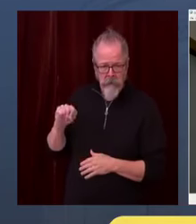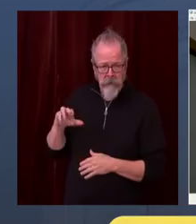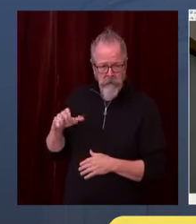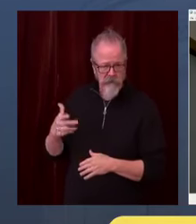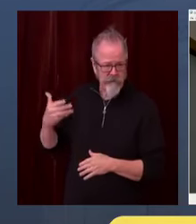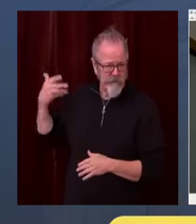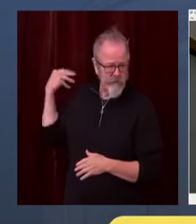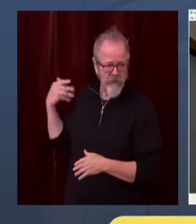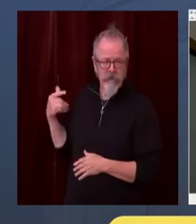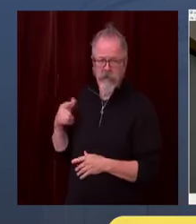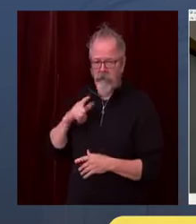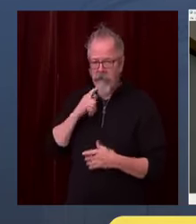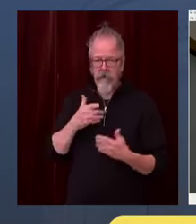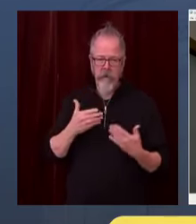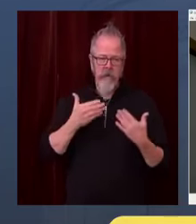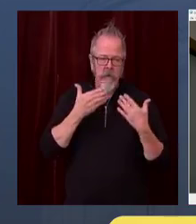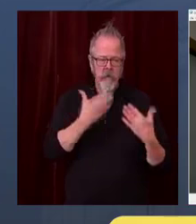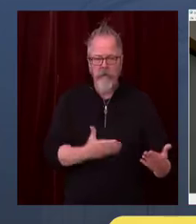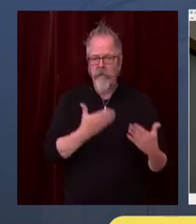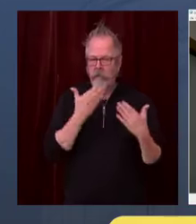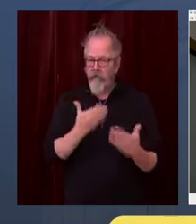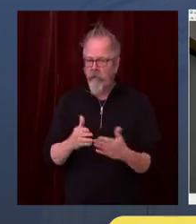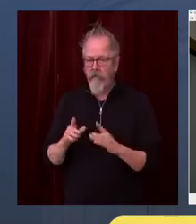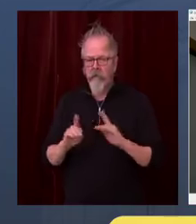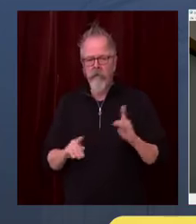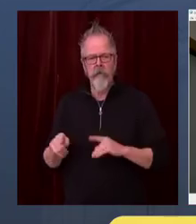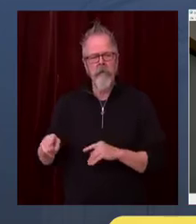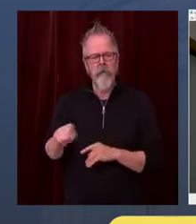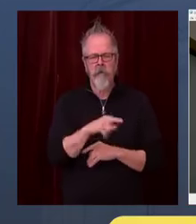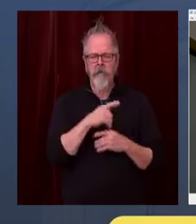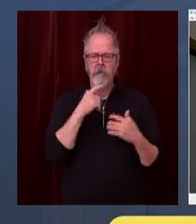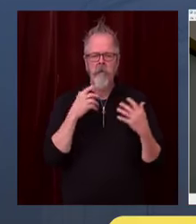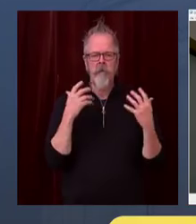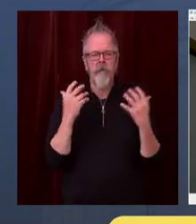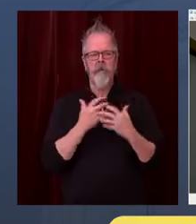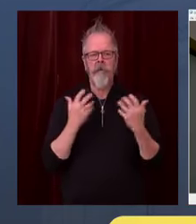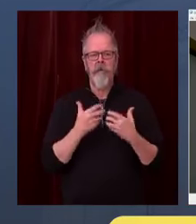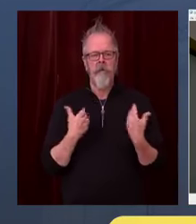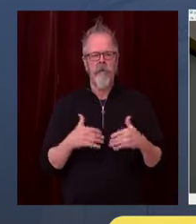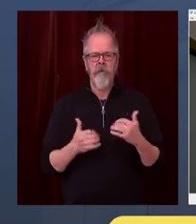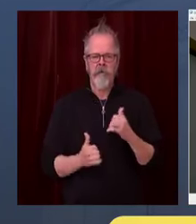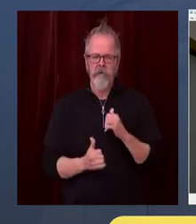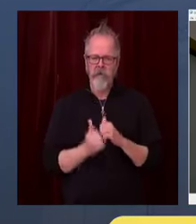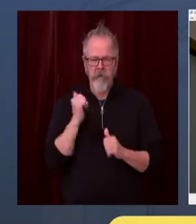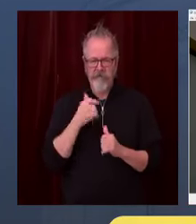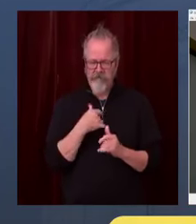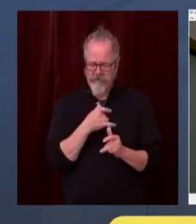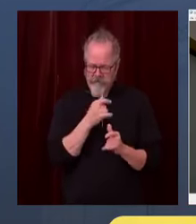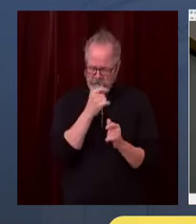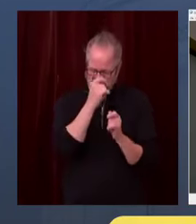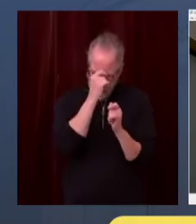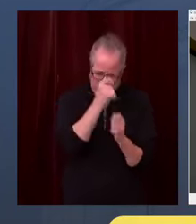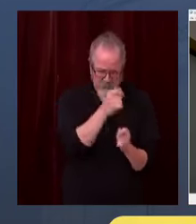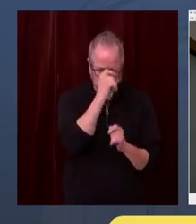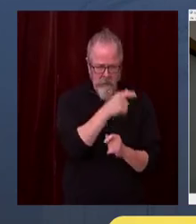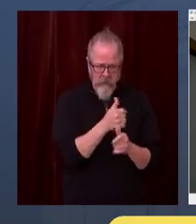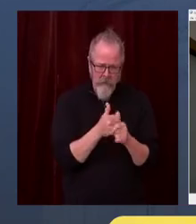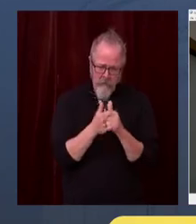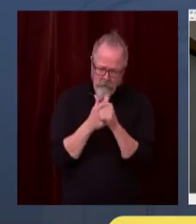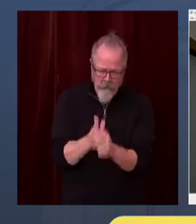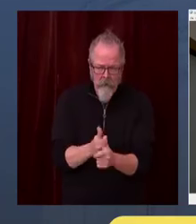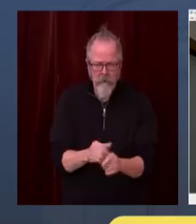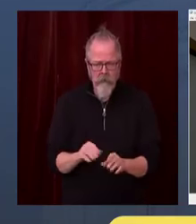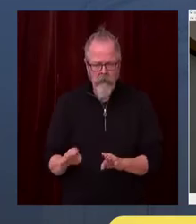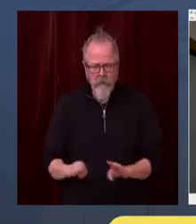every time we've asked them to do something, done so. We all wish we were in a different place and that we did not have to take these